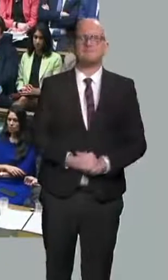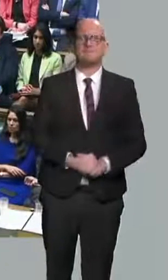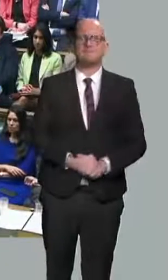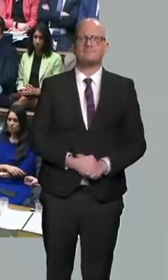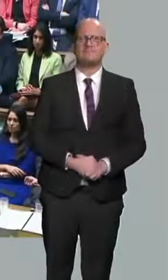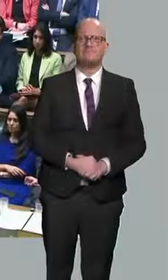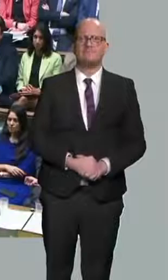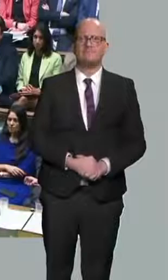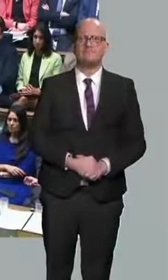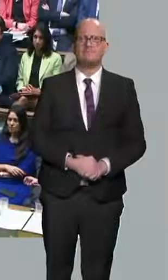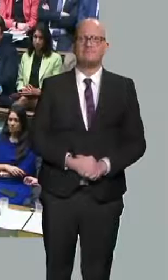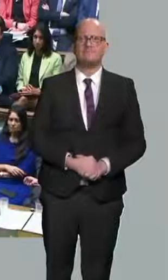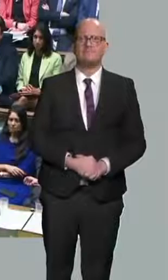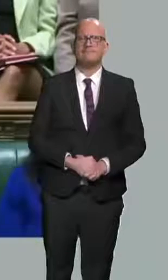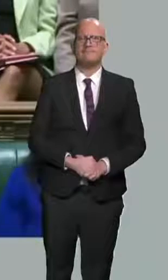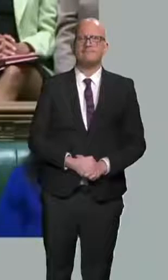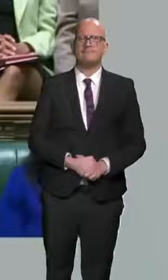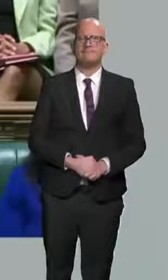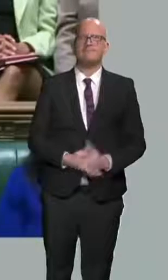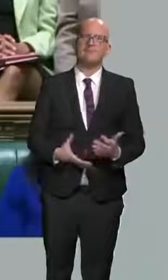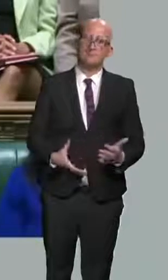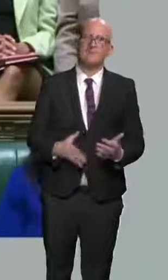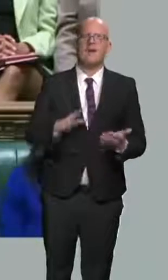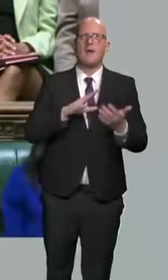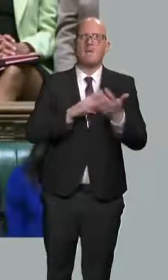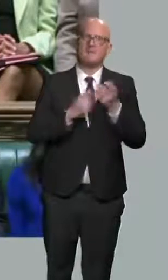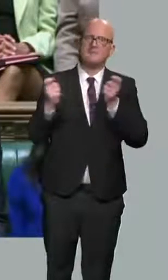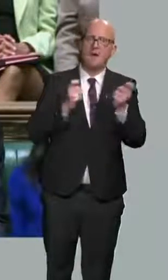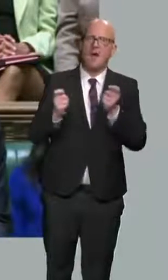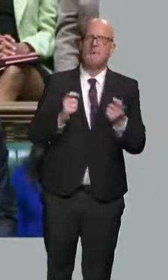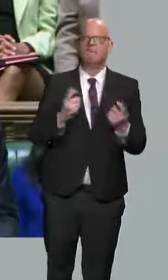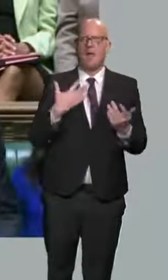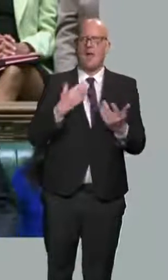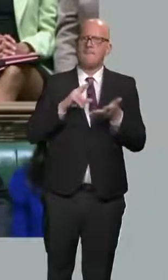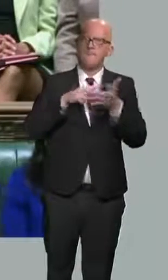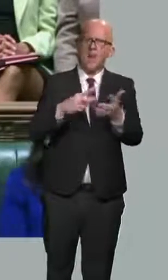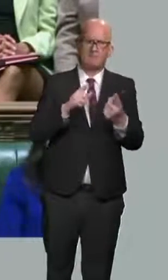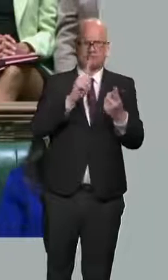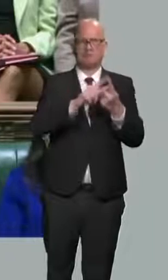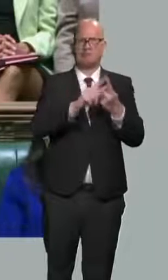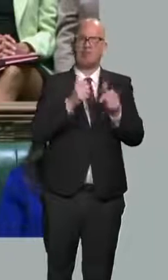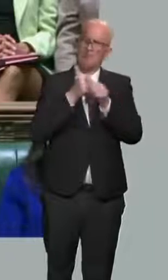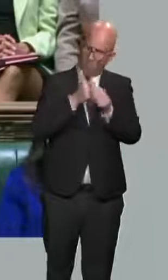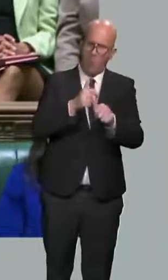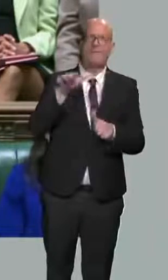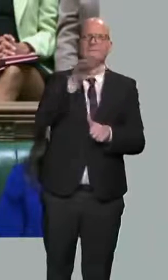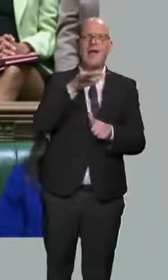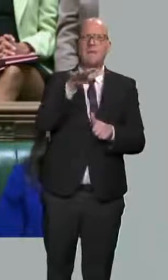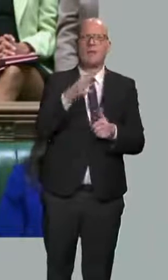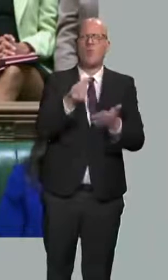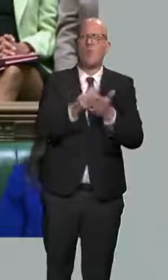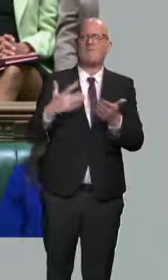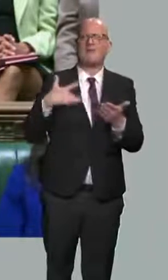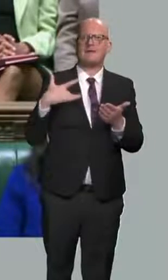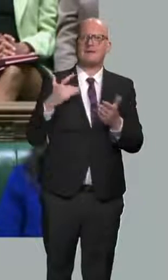So, Mr Speaker, the first part of our tax plan for a stronger economy is to support families with the cost of living. But